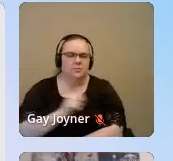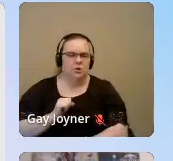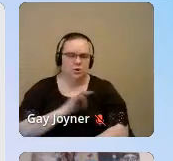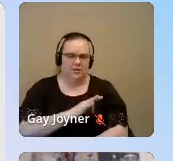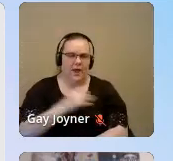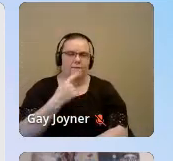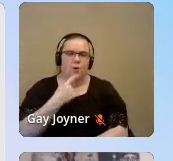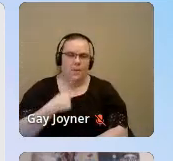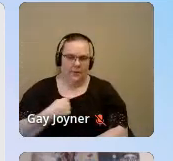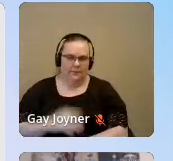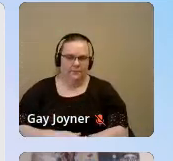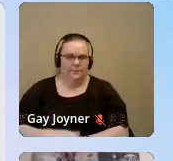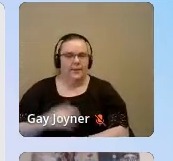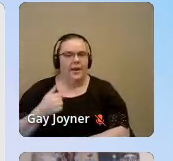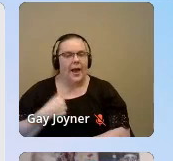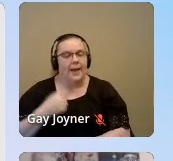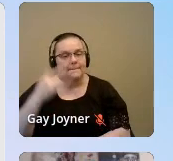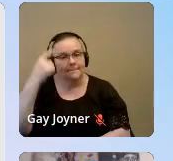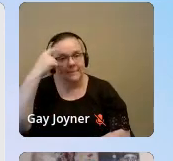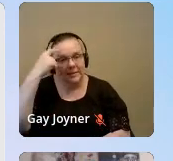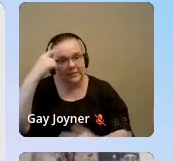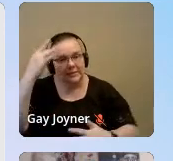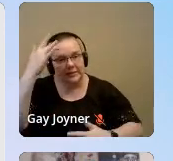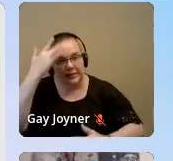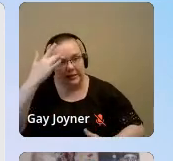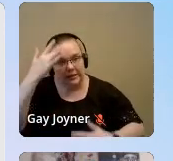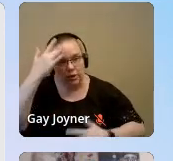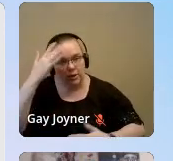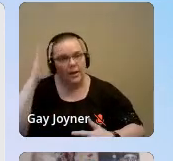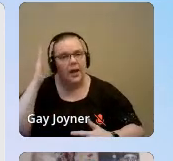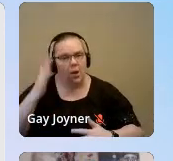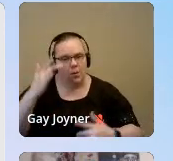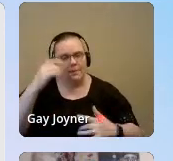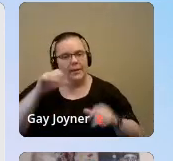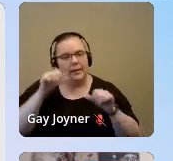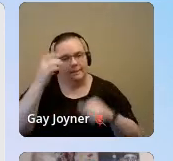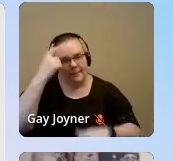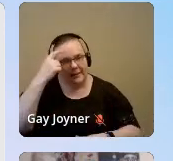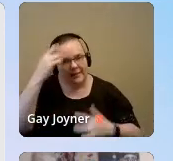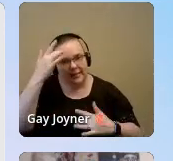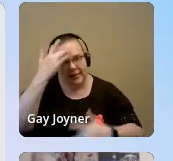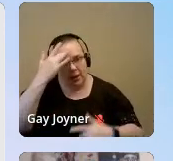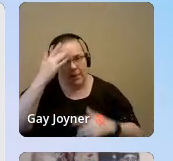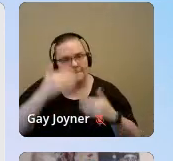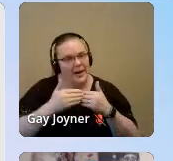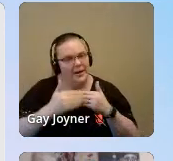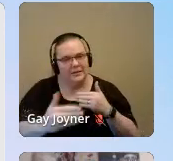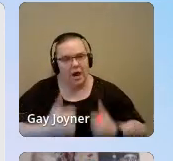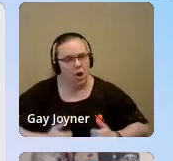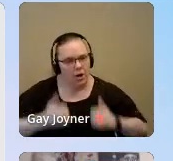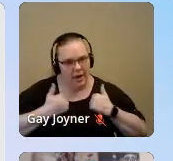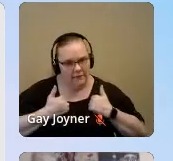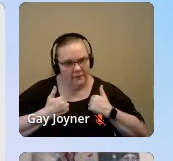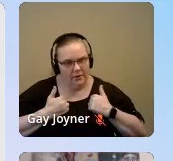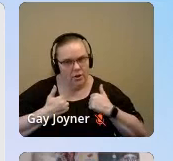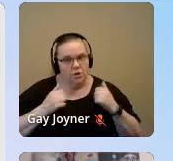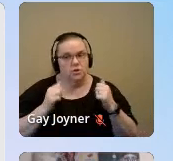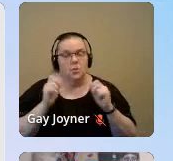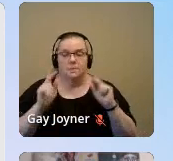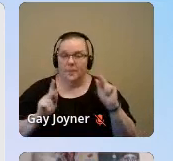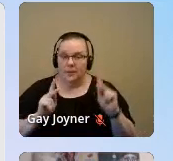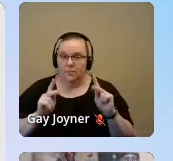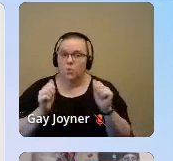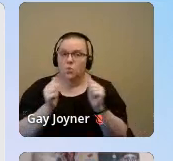They said, I'm mentally ill and I'll be mentally ill my entire life. And according to them, people with untreated depression,